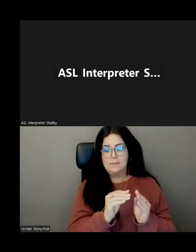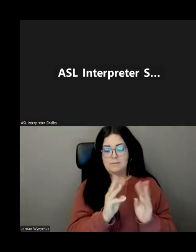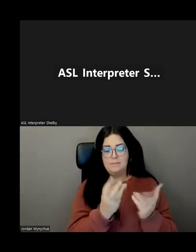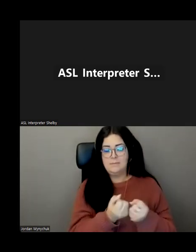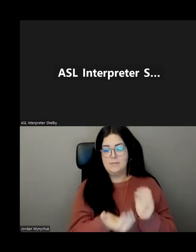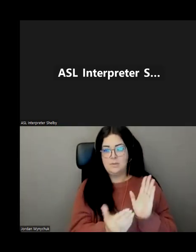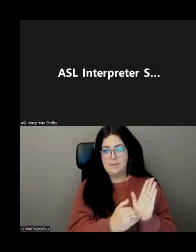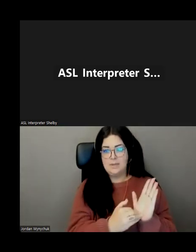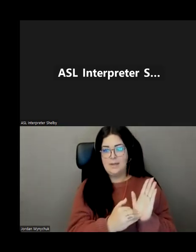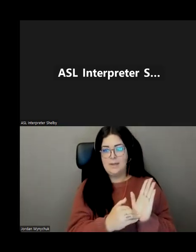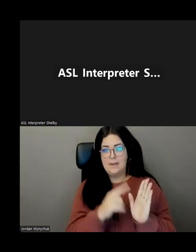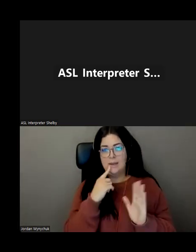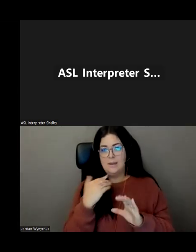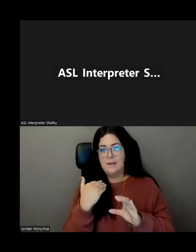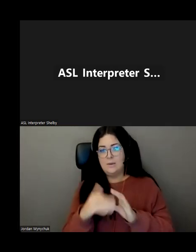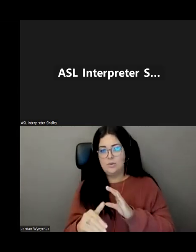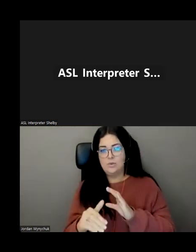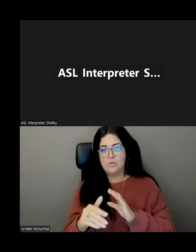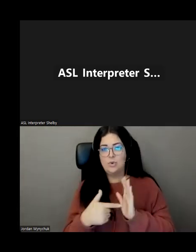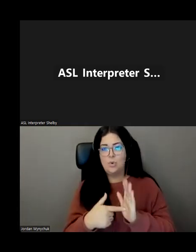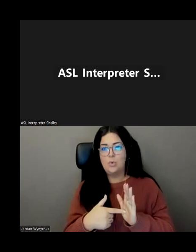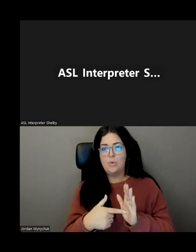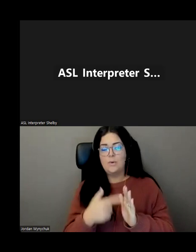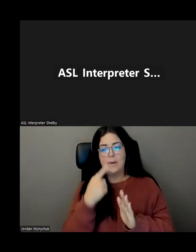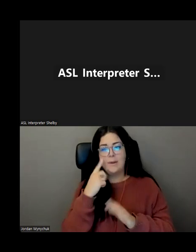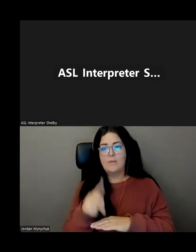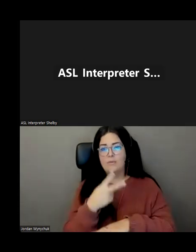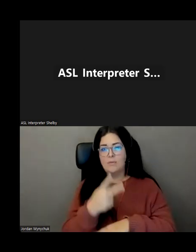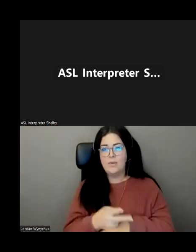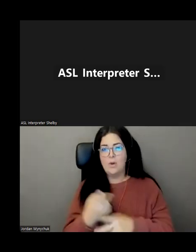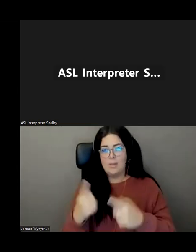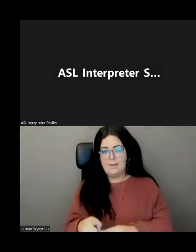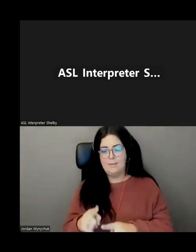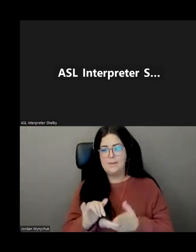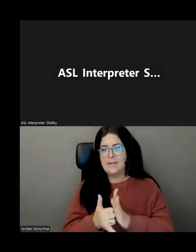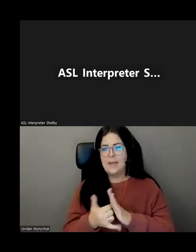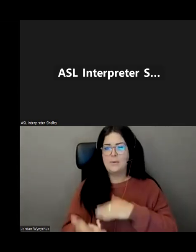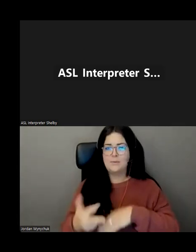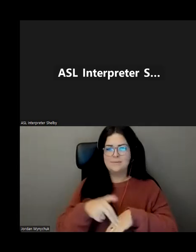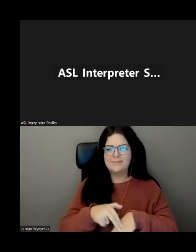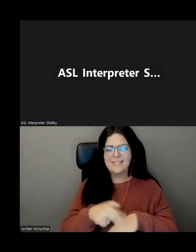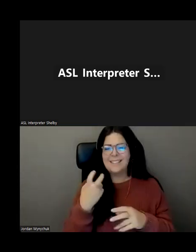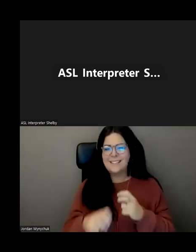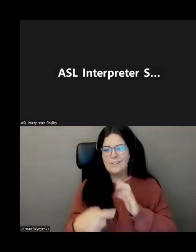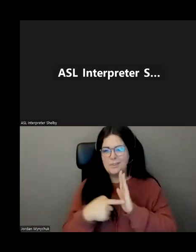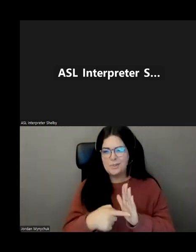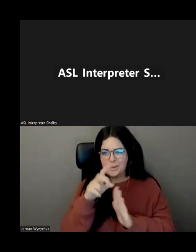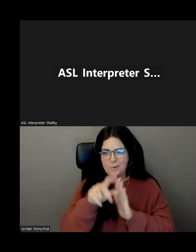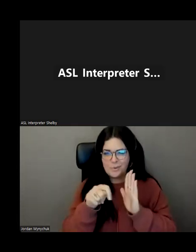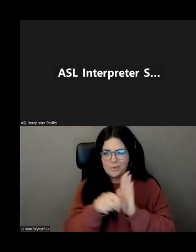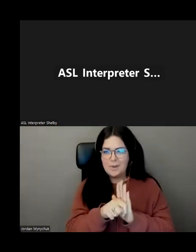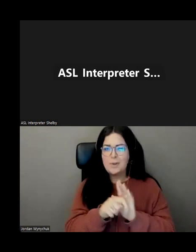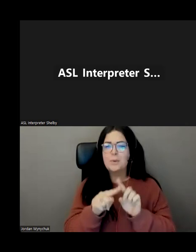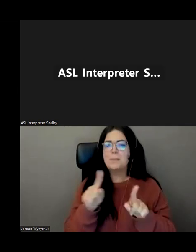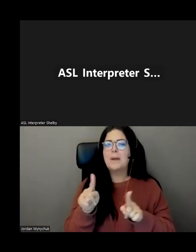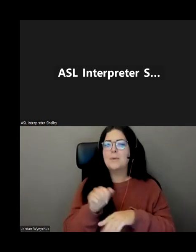registration if we're going to demonstrate how to get up from a fall it's it's a little bit difficult to do that through a zoom mini however i will make sure that you do have the